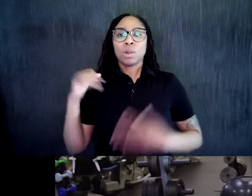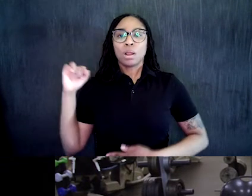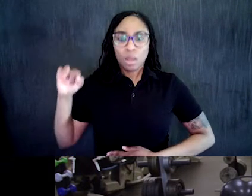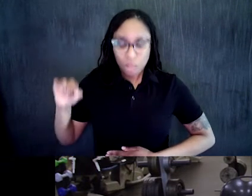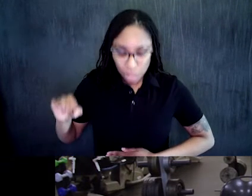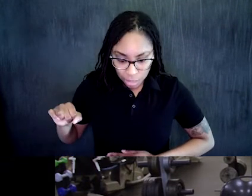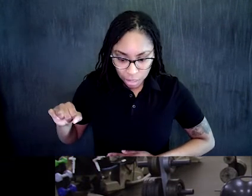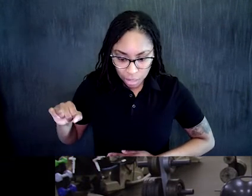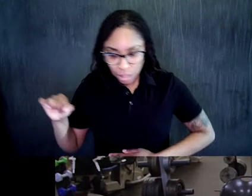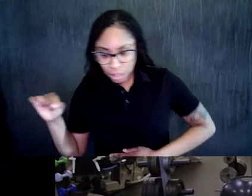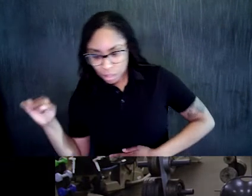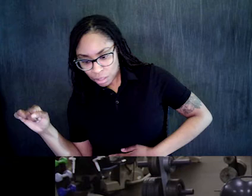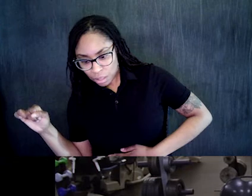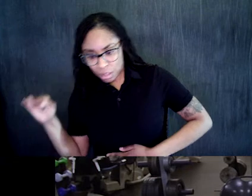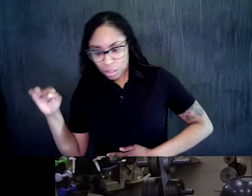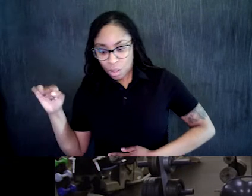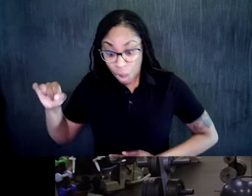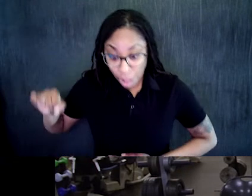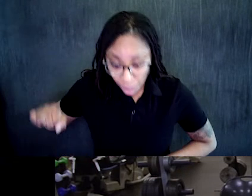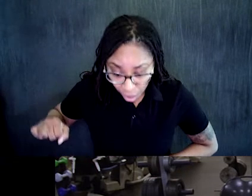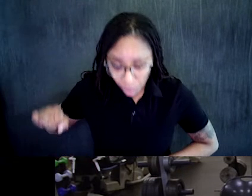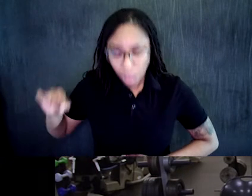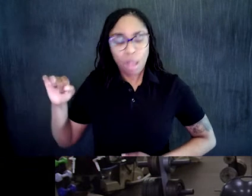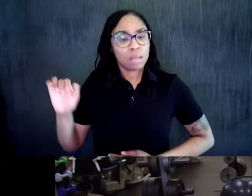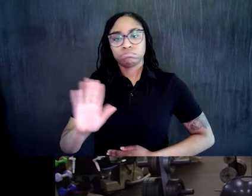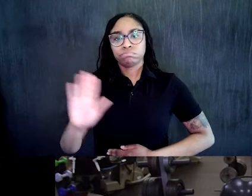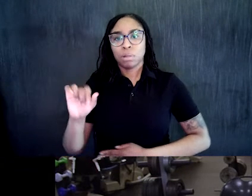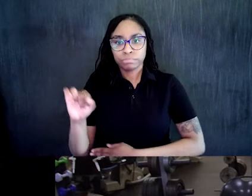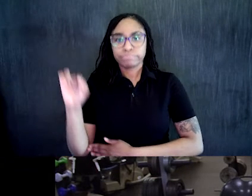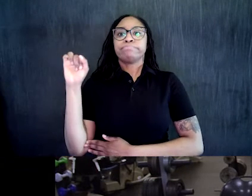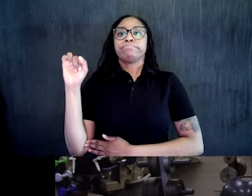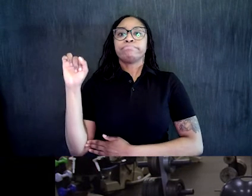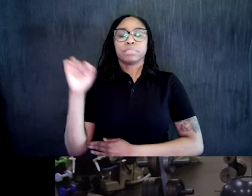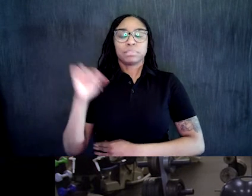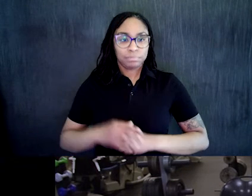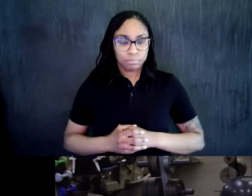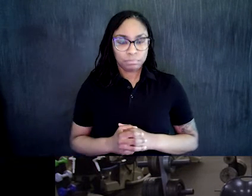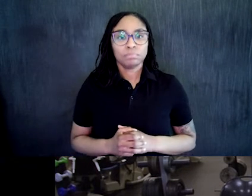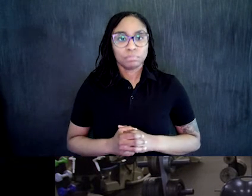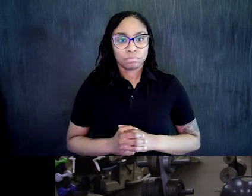Just enough to keep the balance. Good. About halfway there.